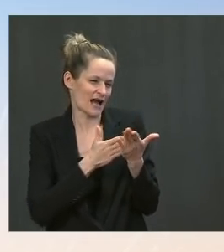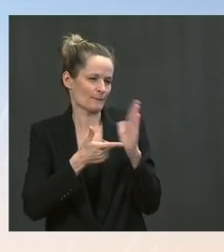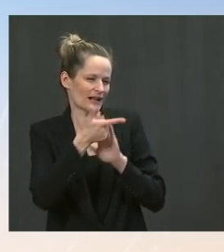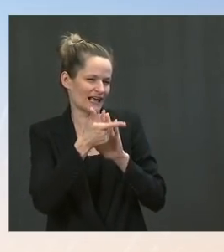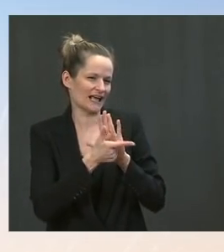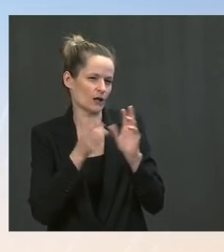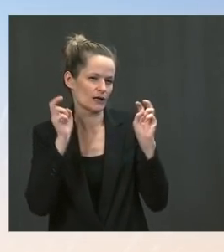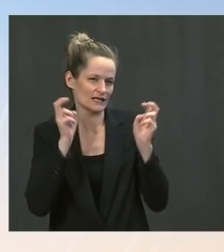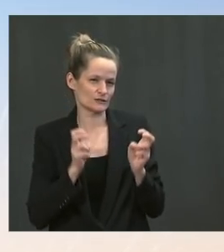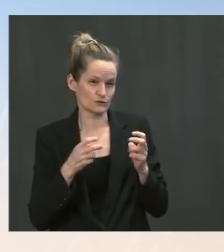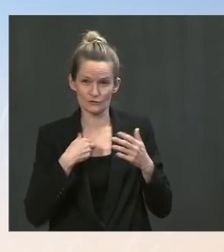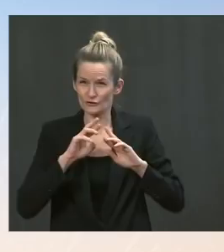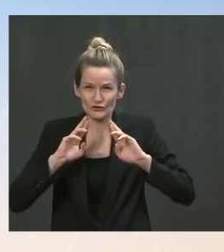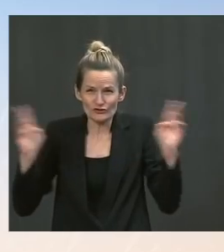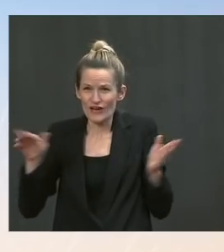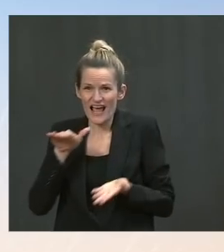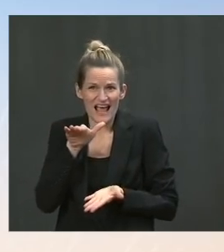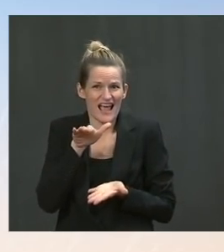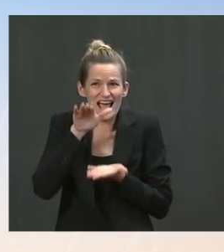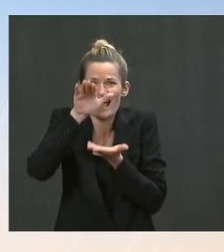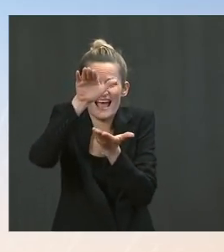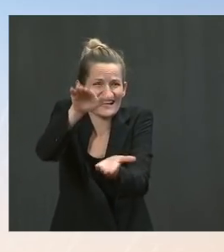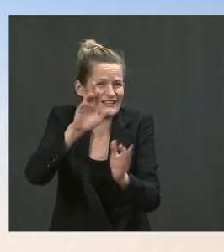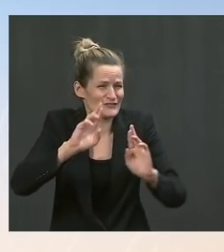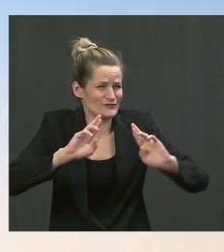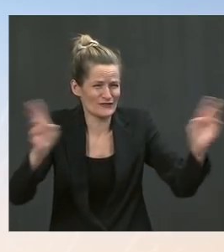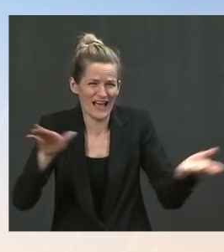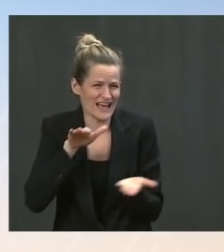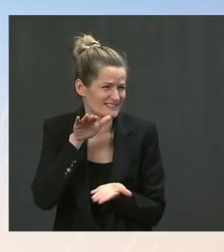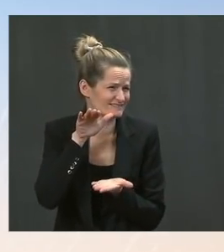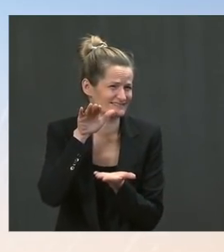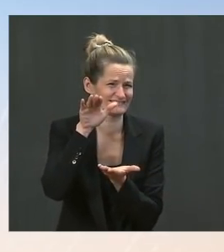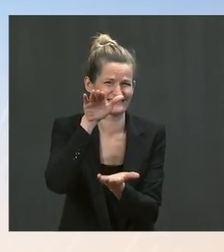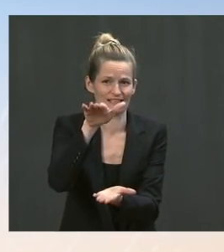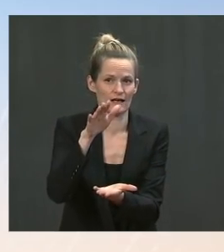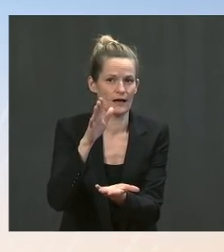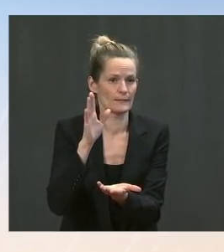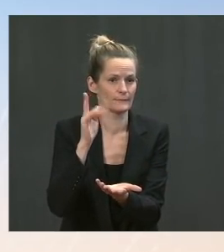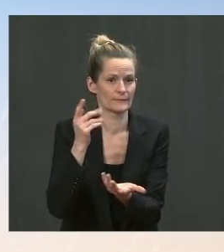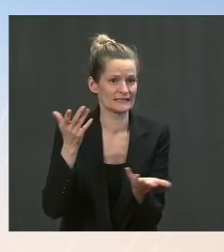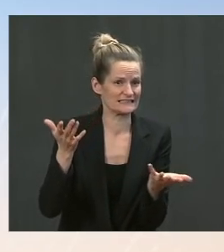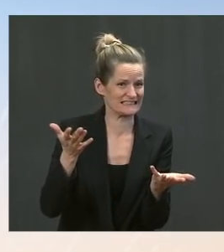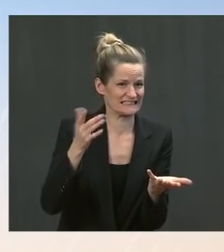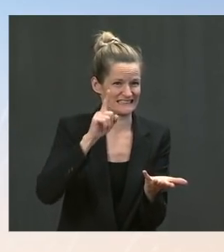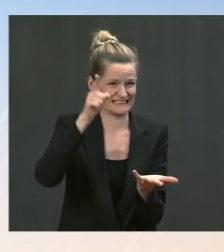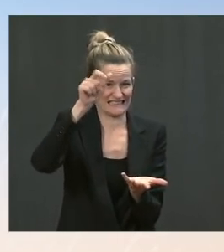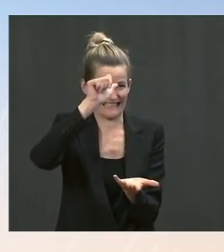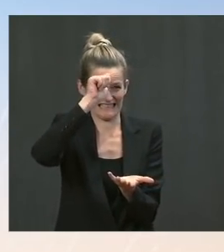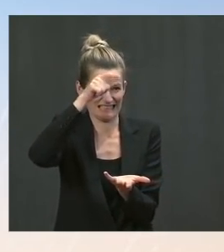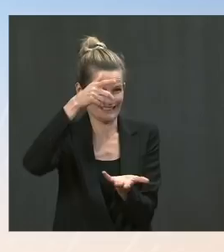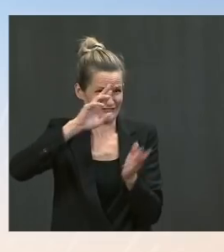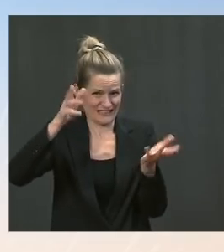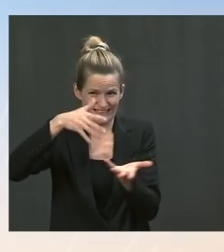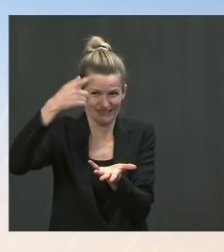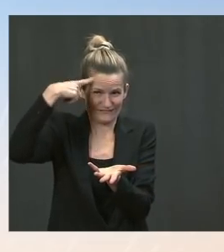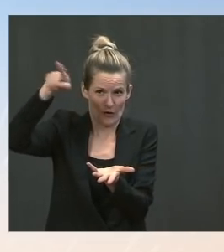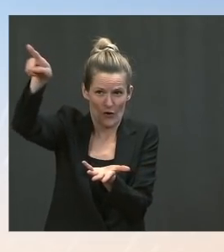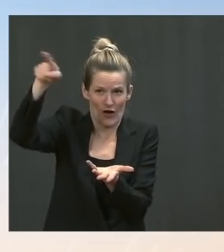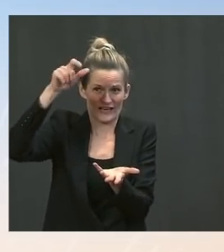we are eager to get vaccines and continued assistance to the people of India and want to continue to be a part of the arsenal of